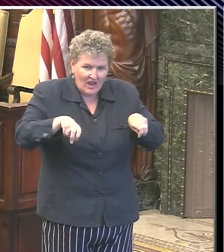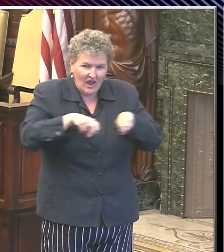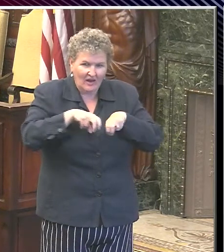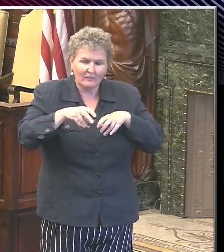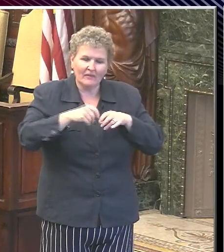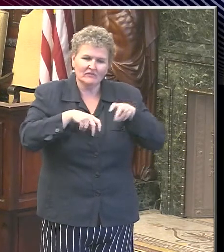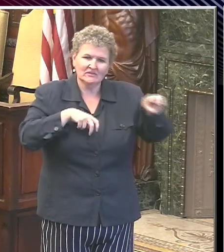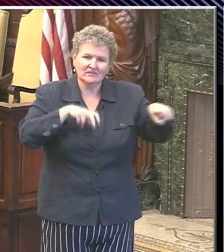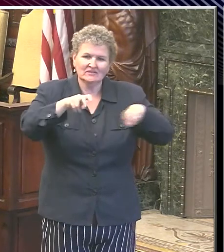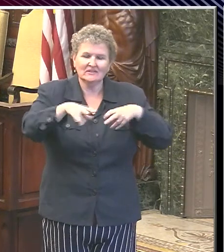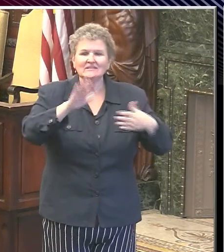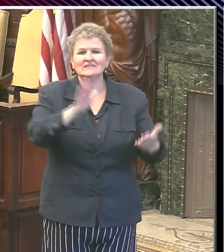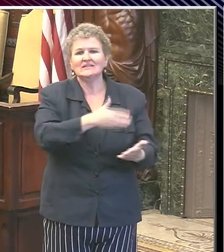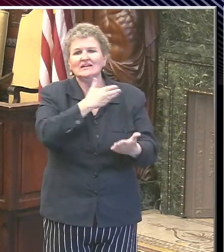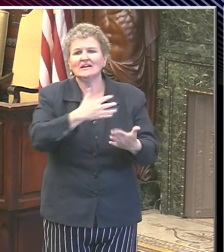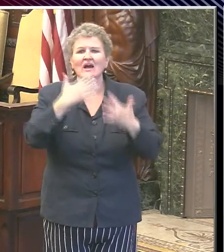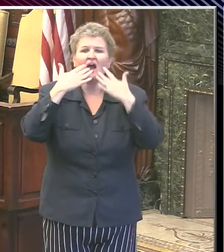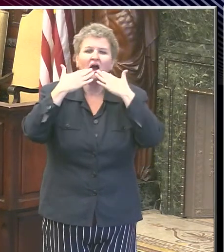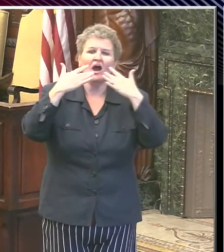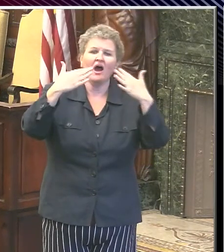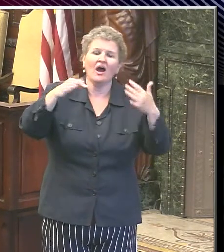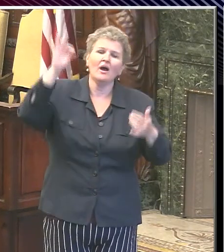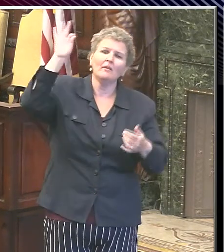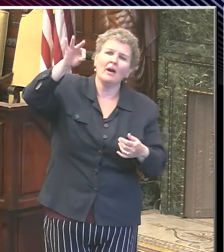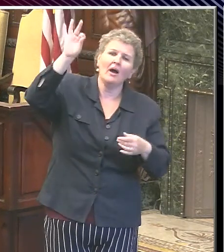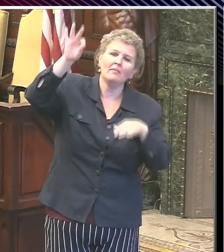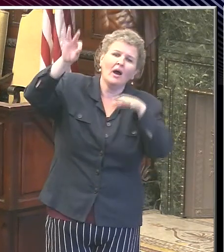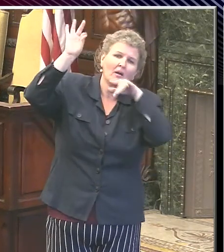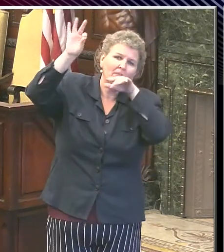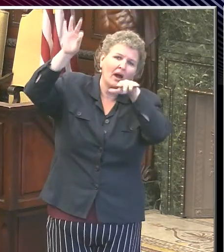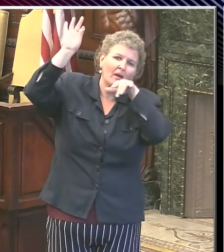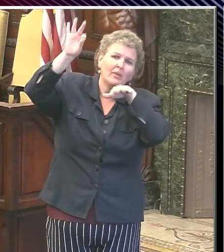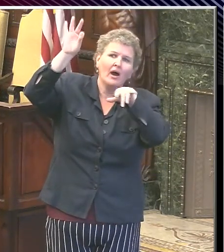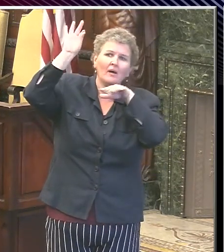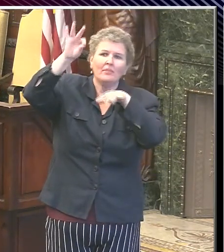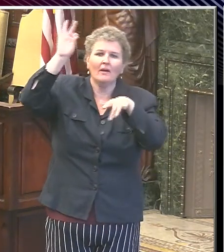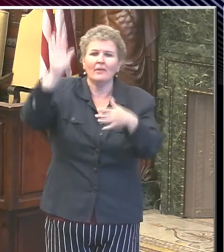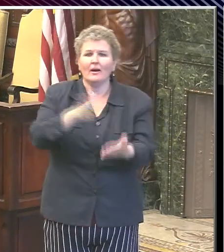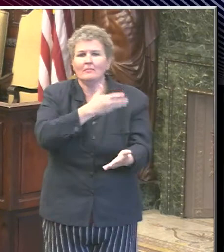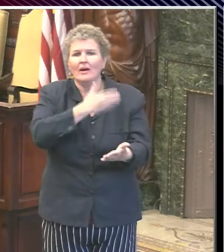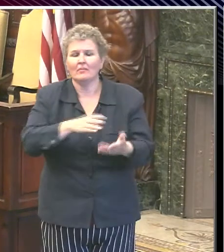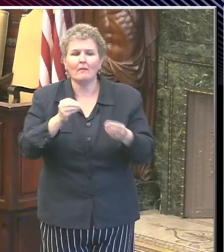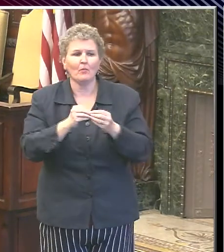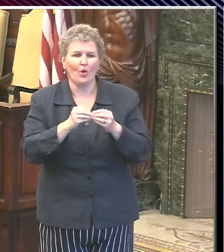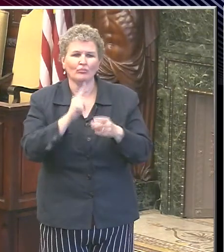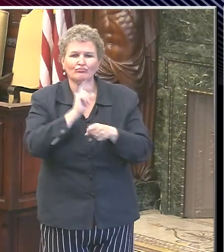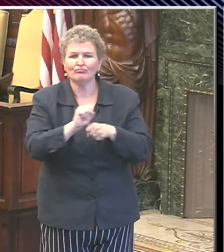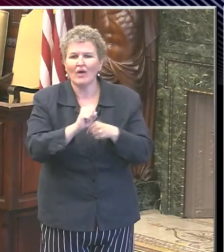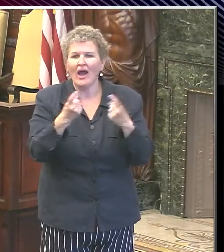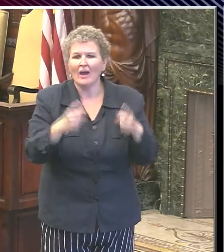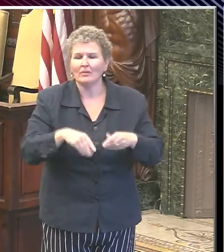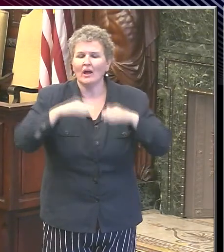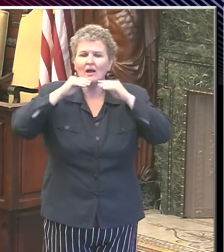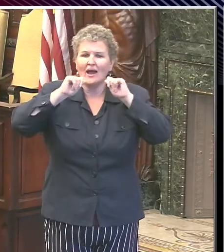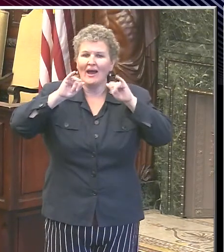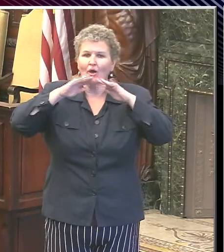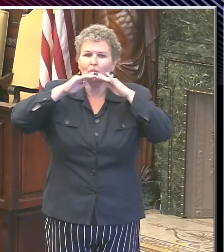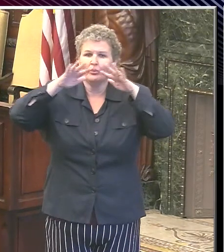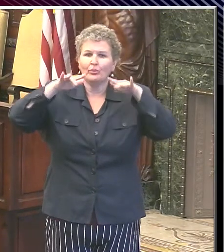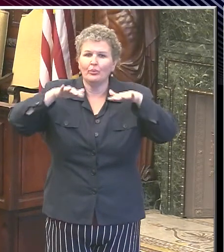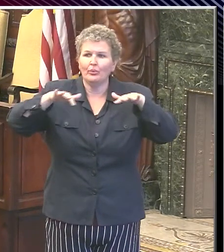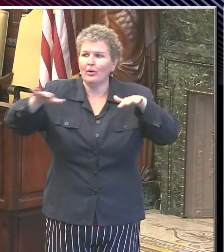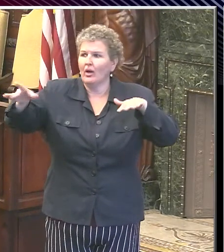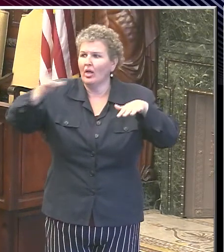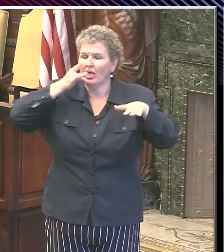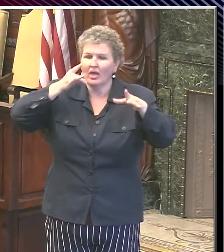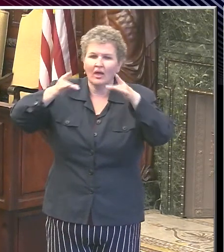or speaking loudly, they're putting out more respiratory droplets and they can easily travel to people that are close to you. If you're spending a long time there